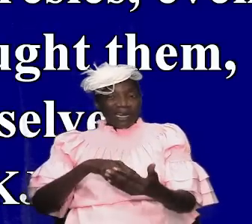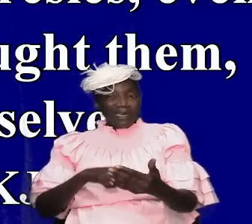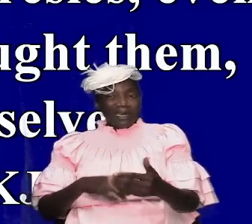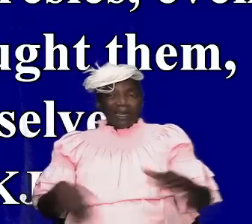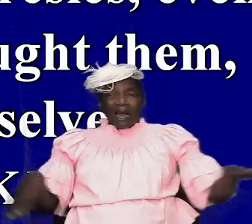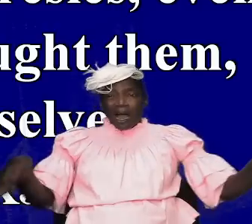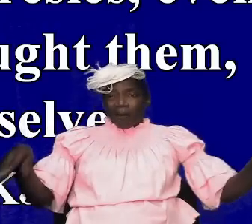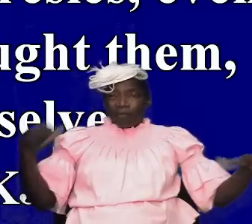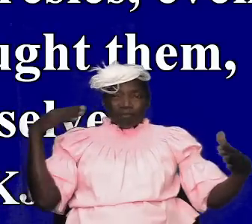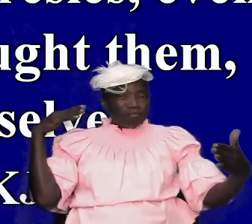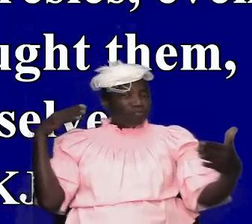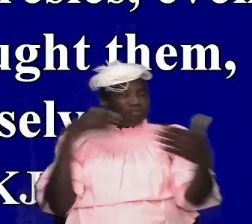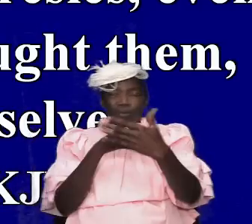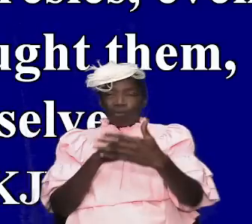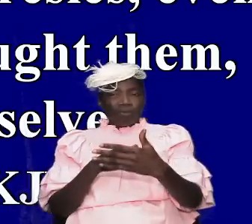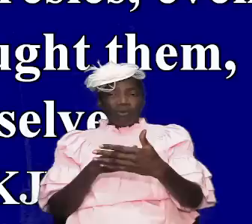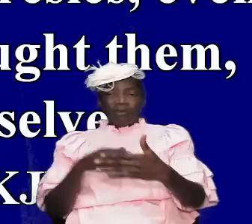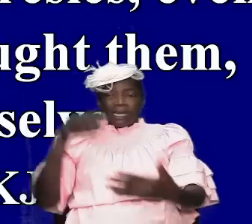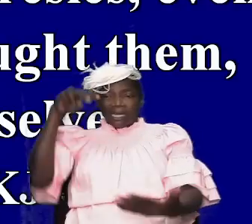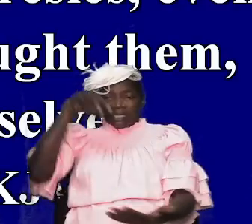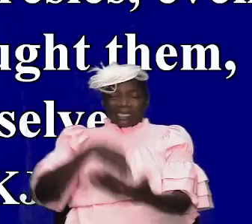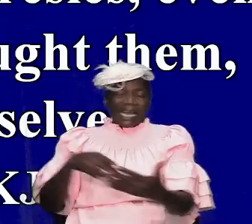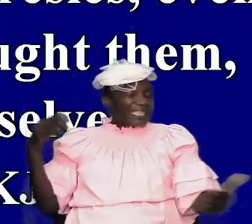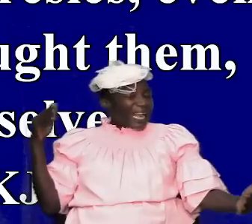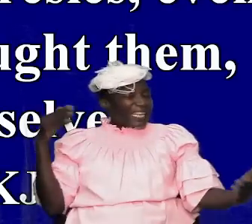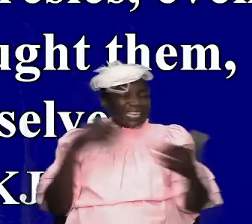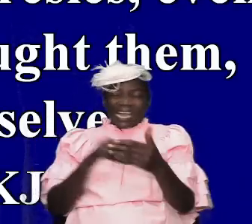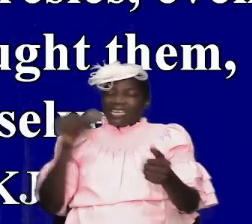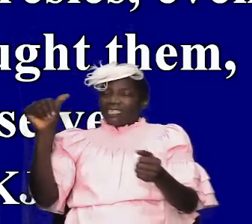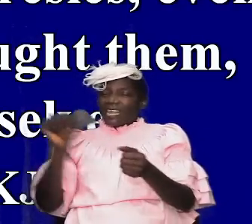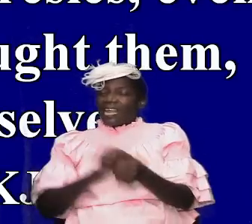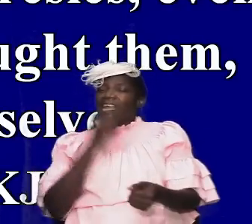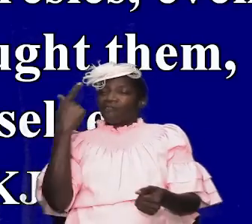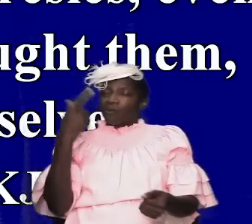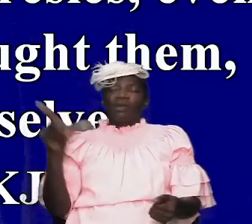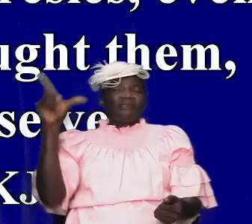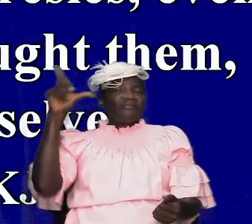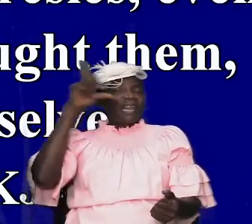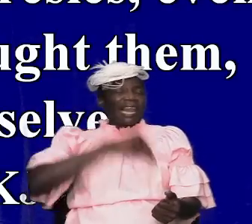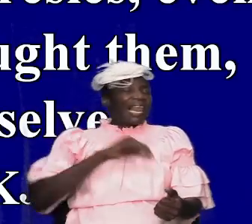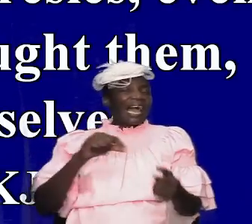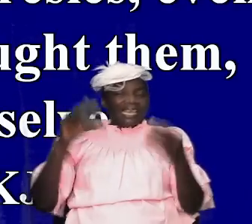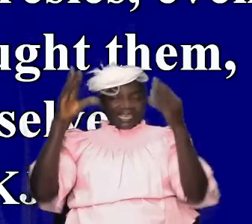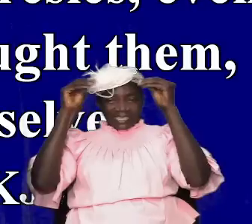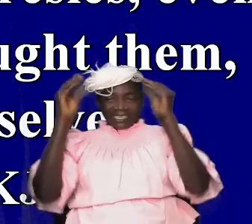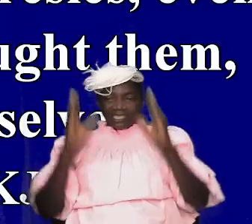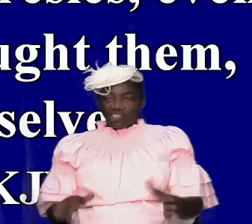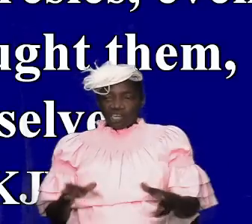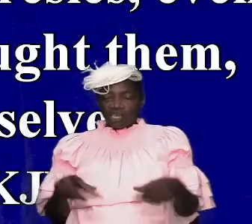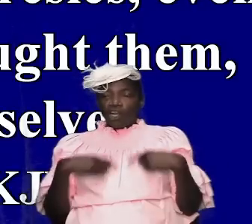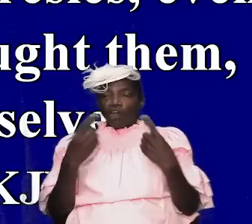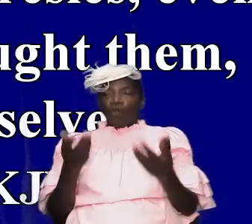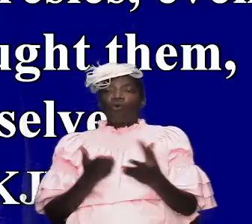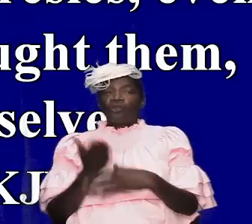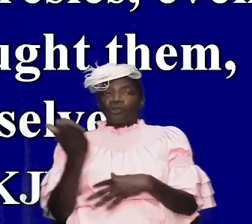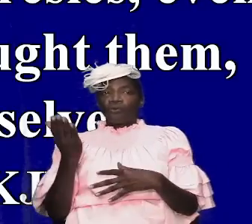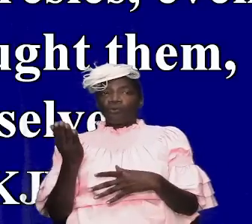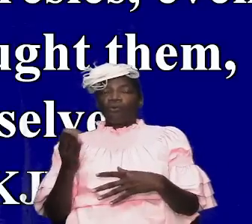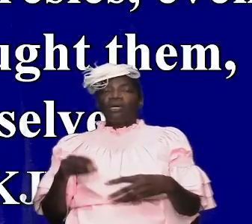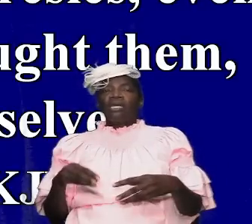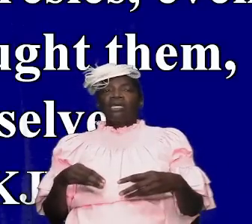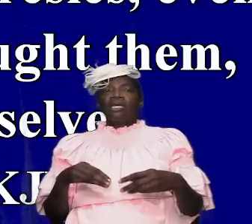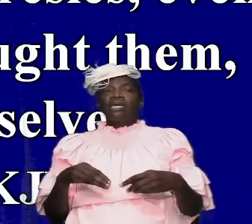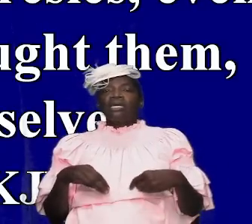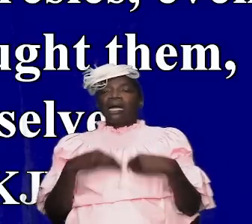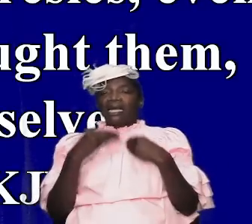and i stand against every single one of those false teachings and we're going to go through this and we are going to take